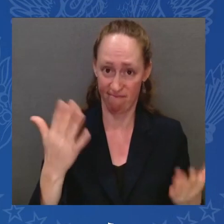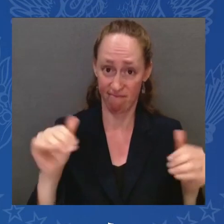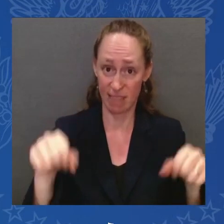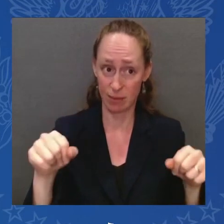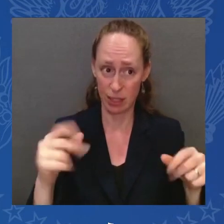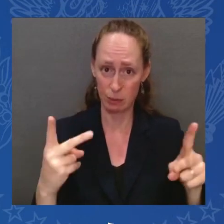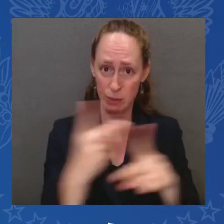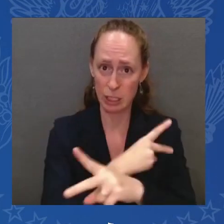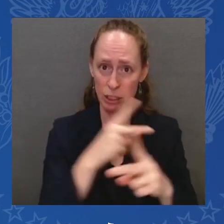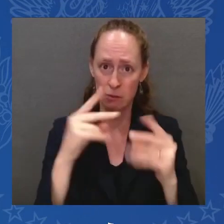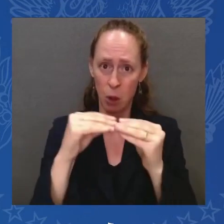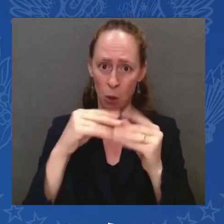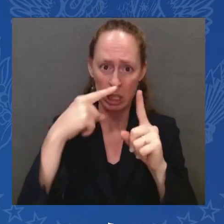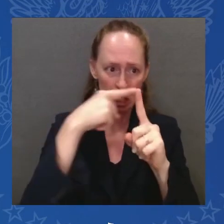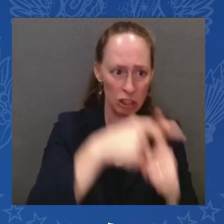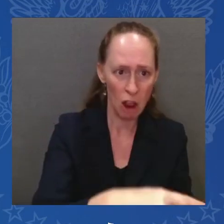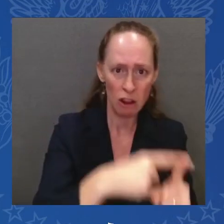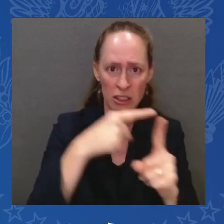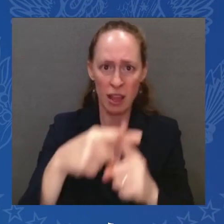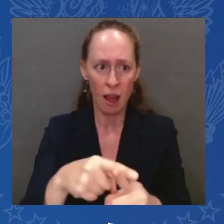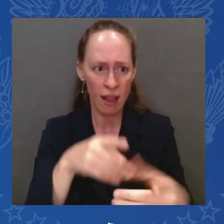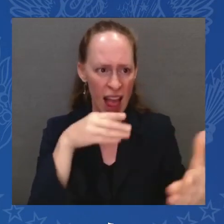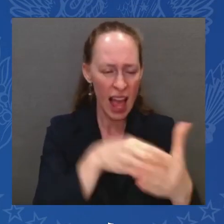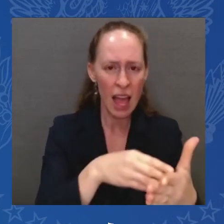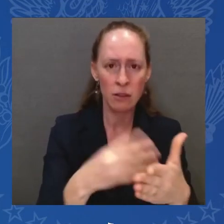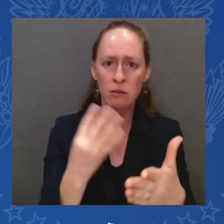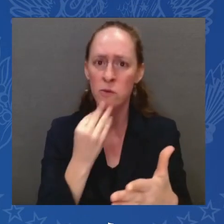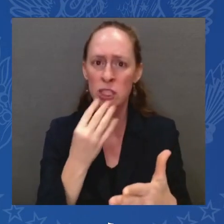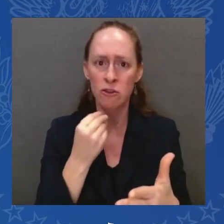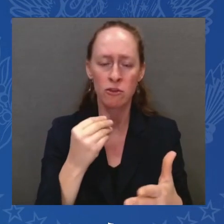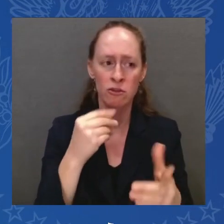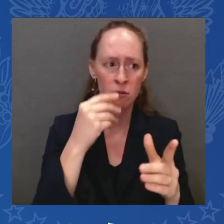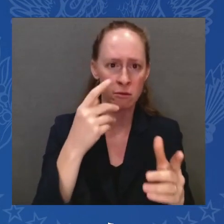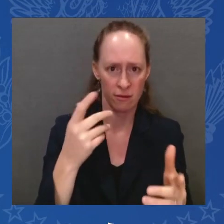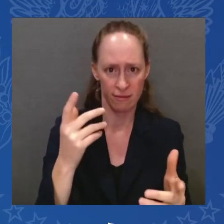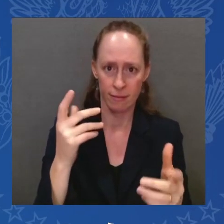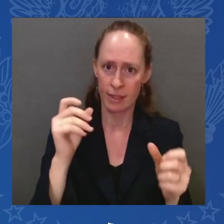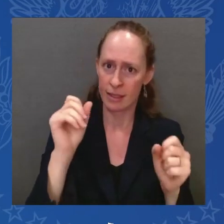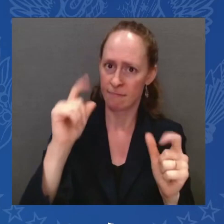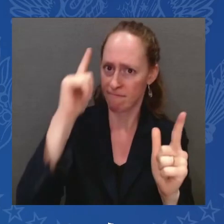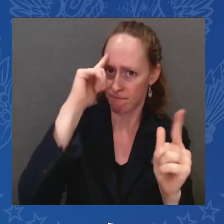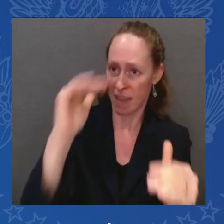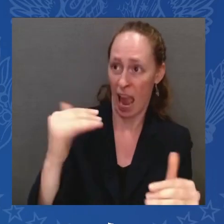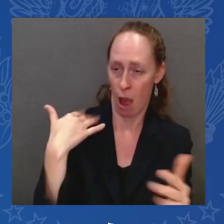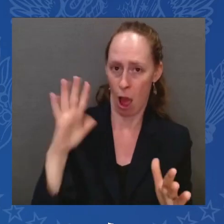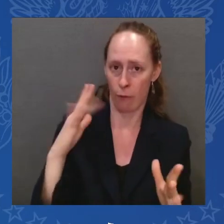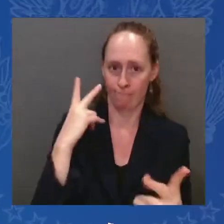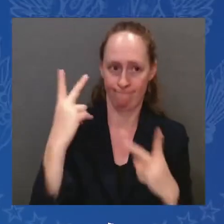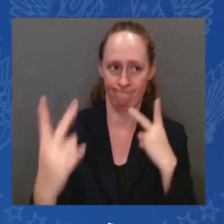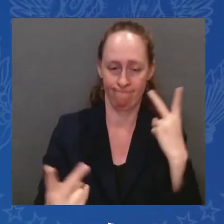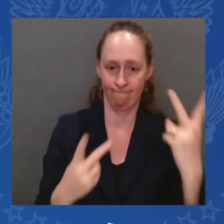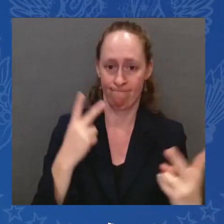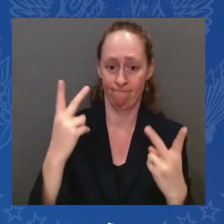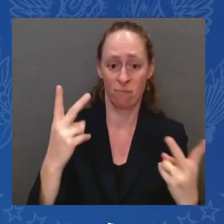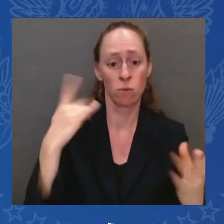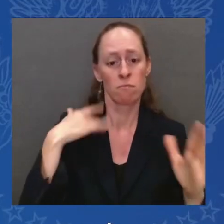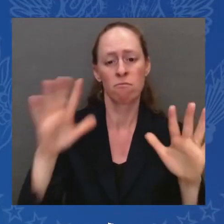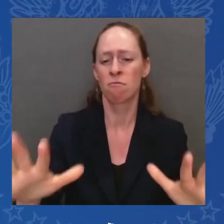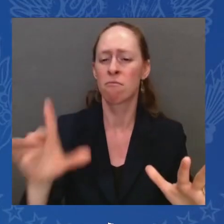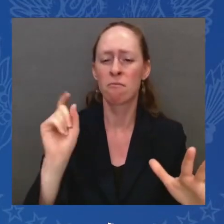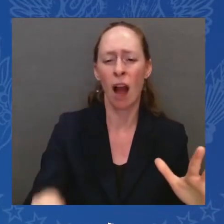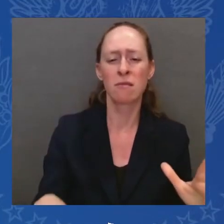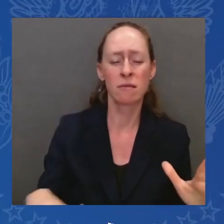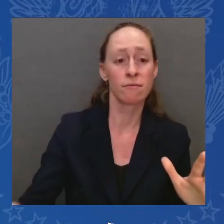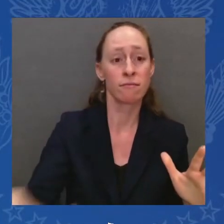this discussion and the work you and your organizations do is so vitally important. Almost a year ago,